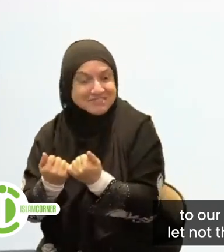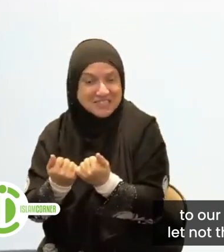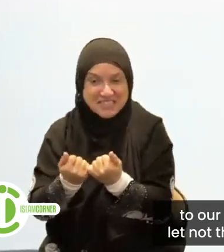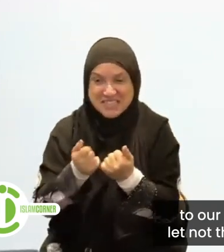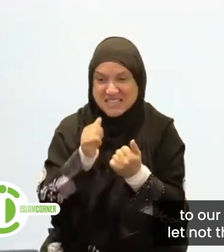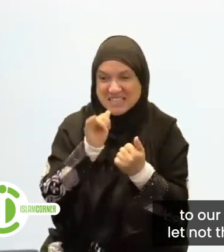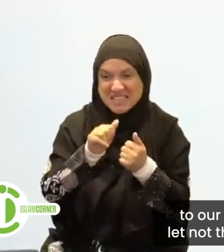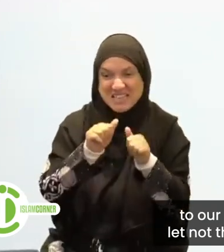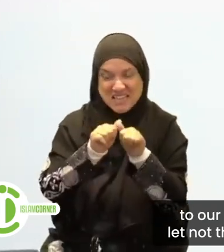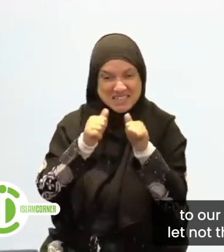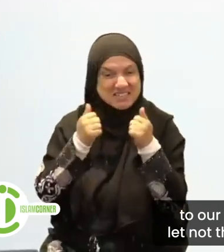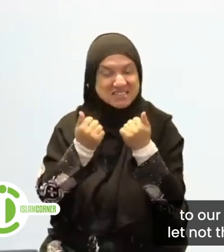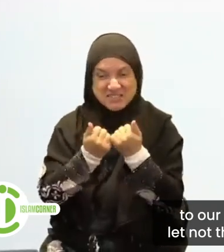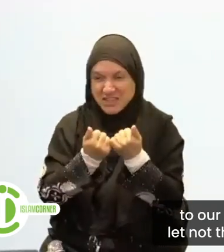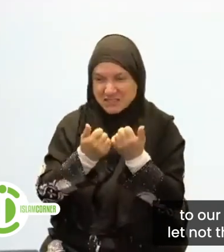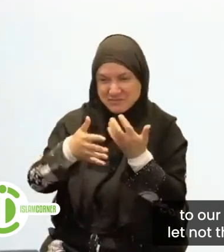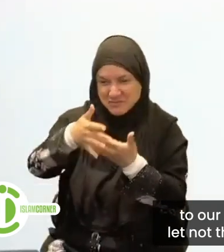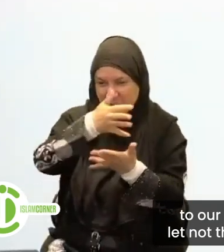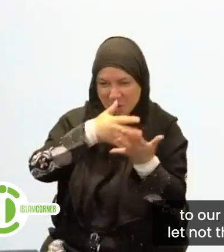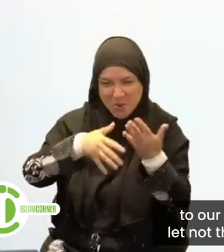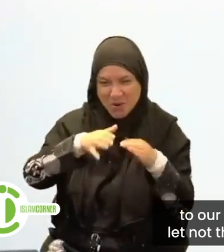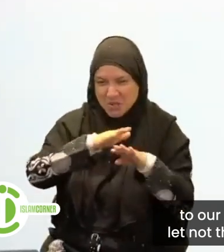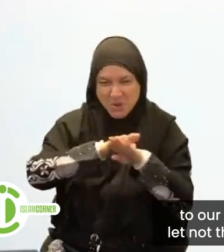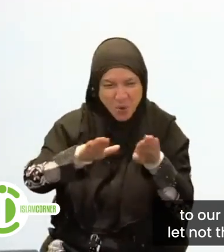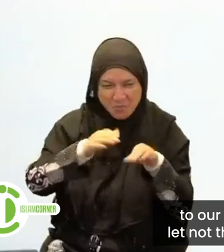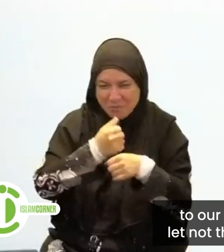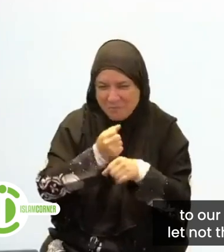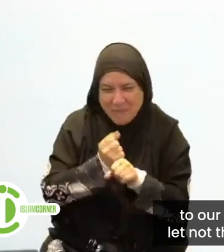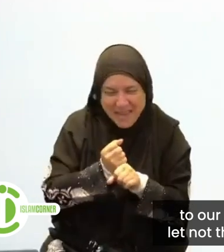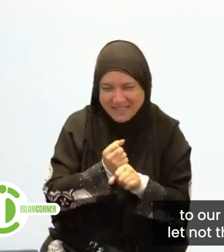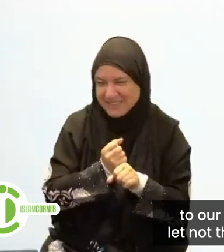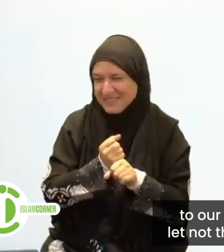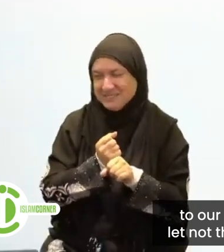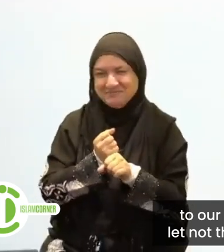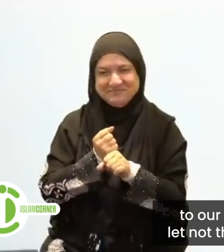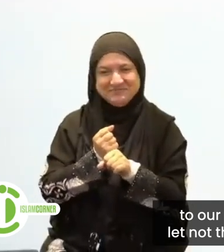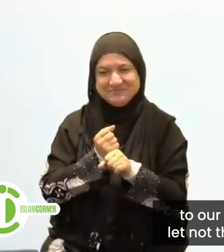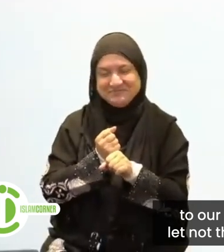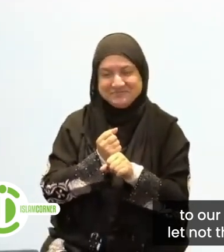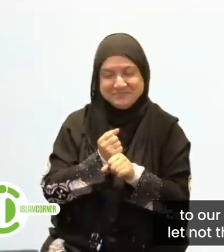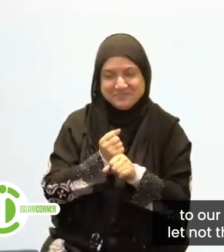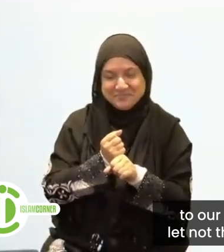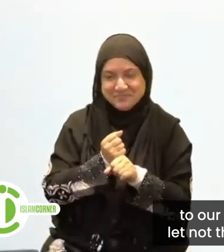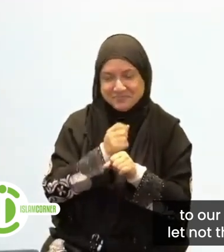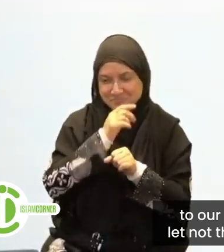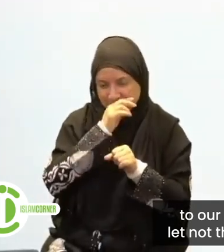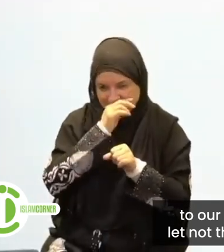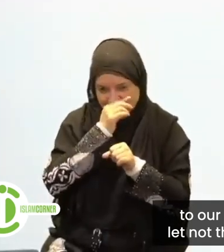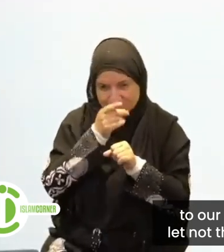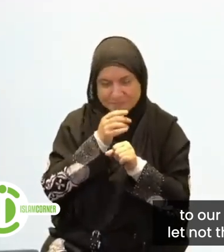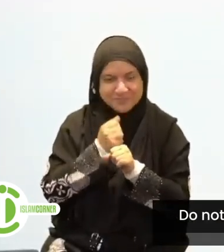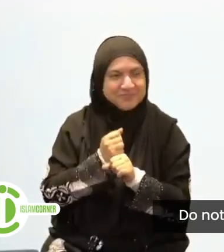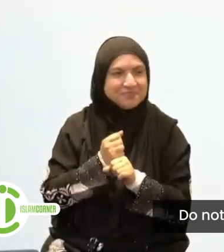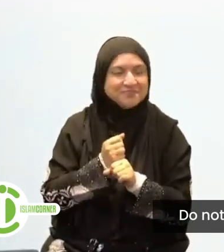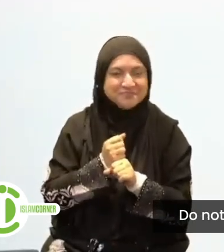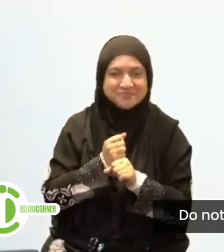to our religion. Let it not strike us in our faith. Let not this worldly life be our greatest concern.